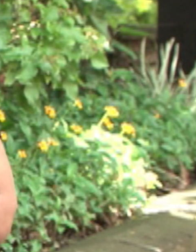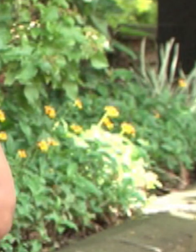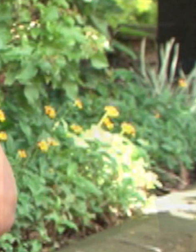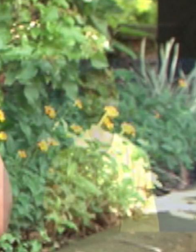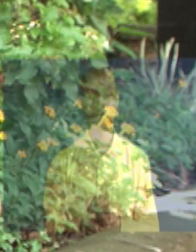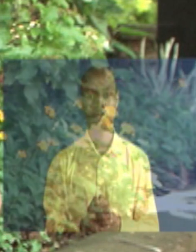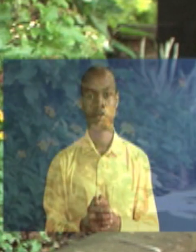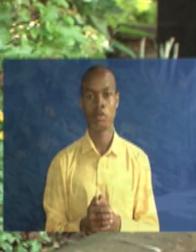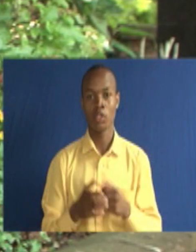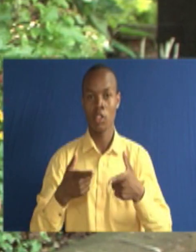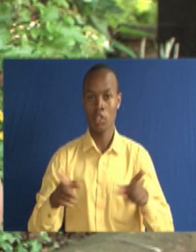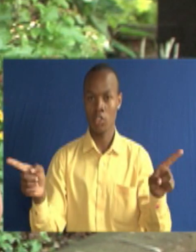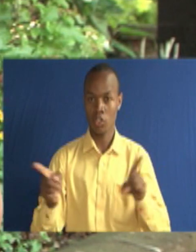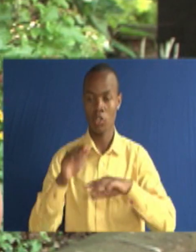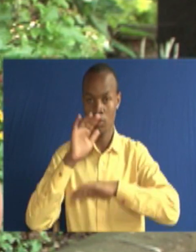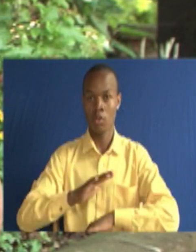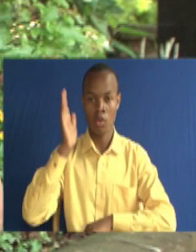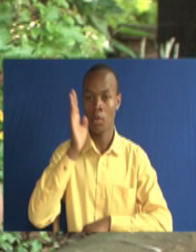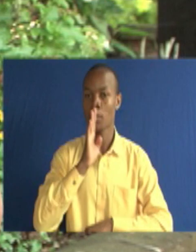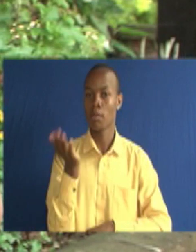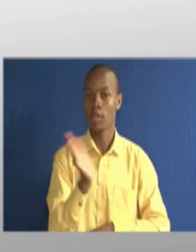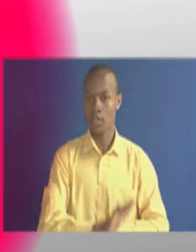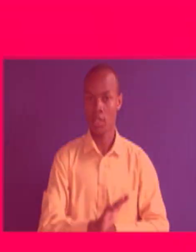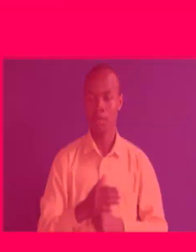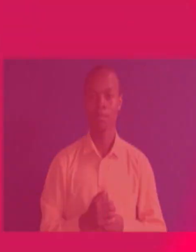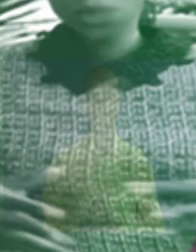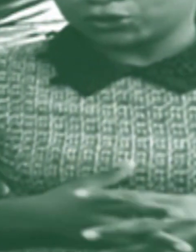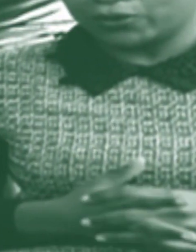Let's take a short break, we'll be right back. Don't go too far.